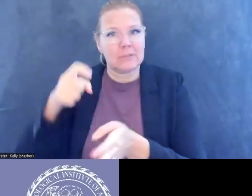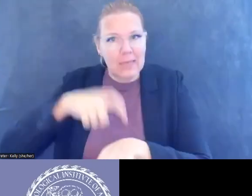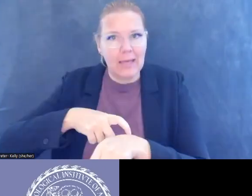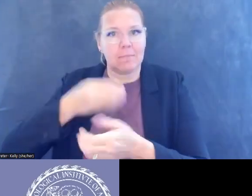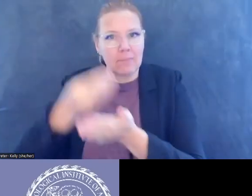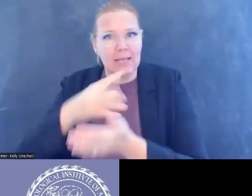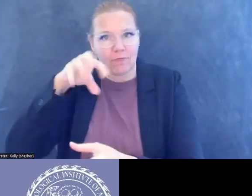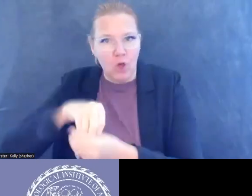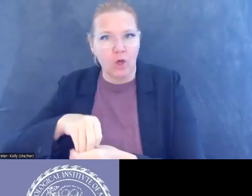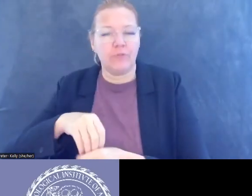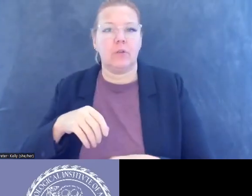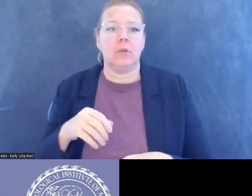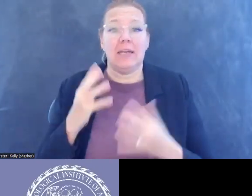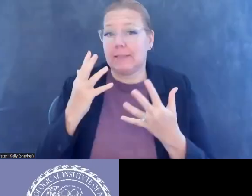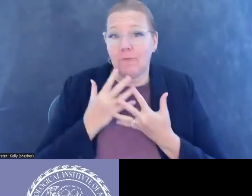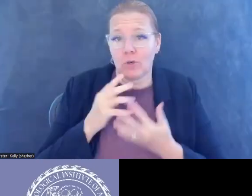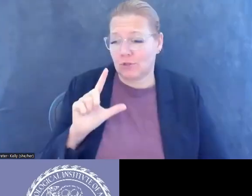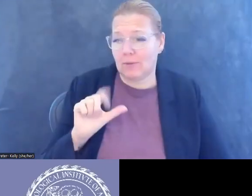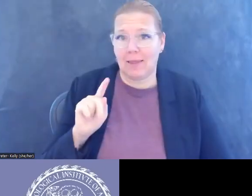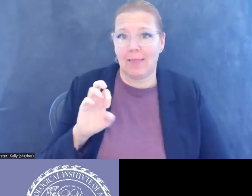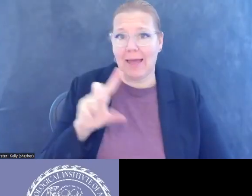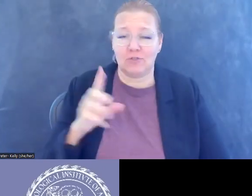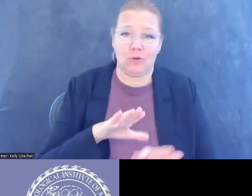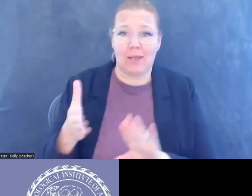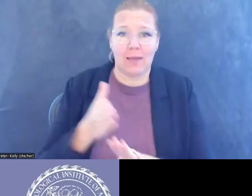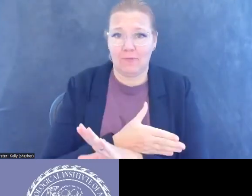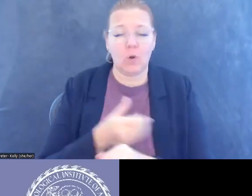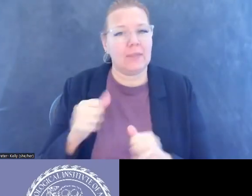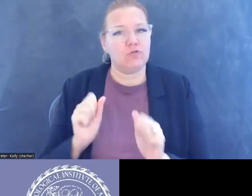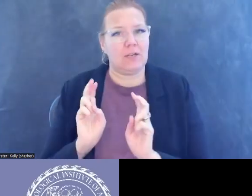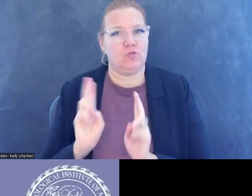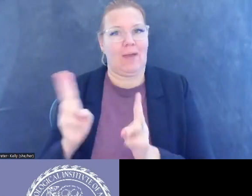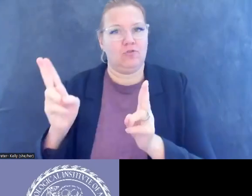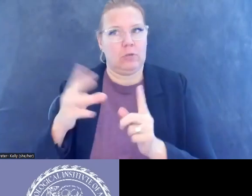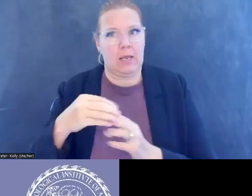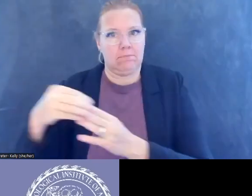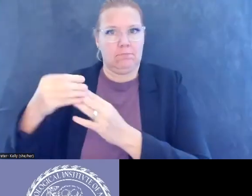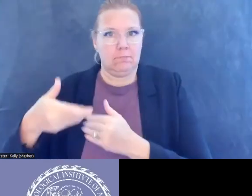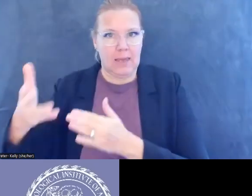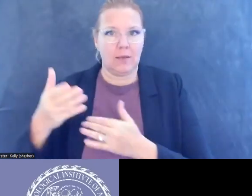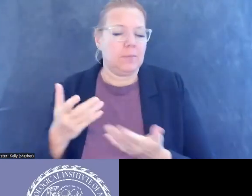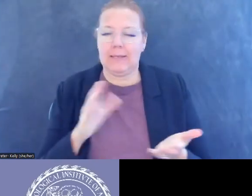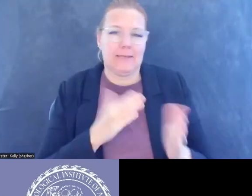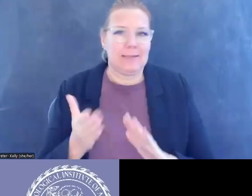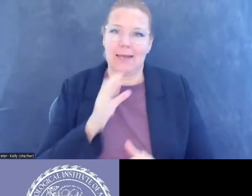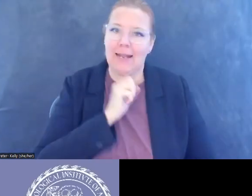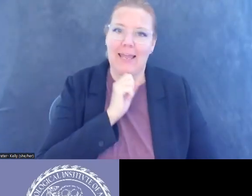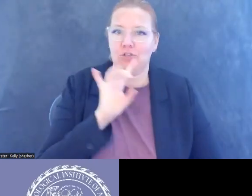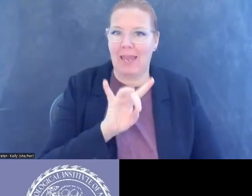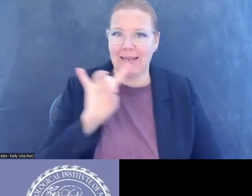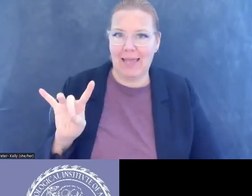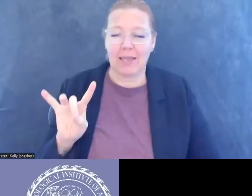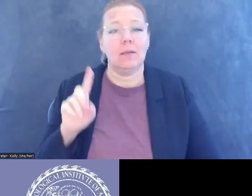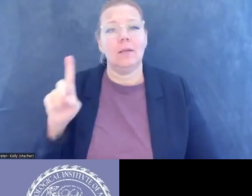that he never faced justice in a court of law. They did try to extradite him, but at that time, again, he died at 88. He was in